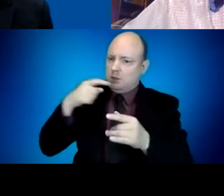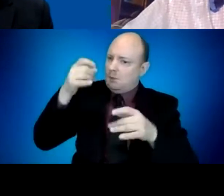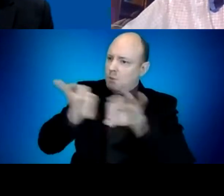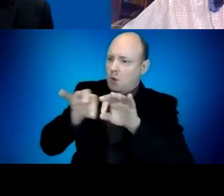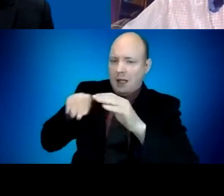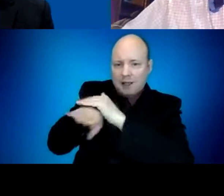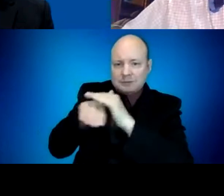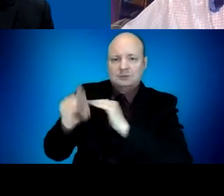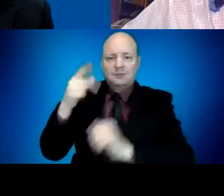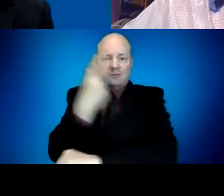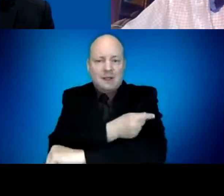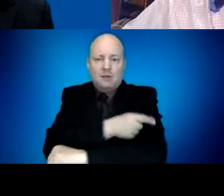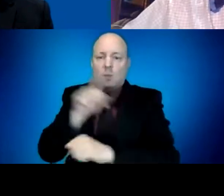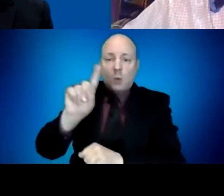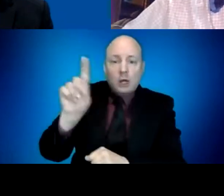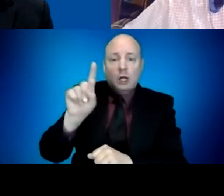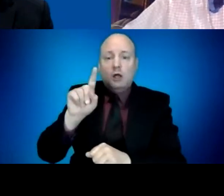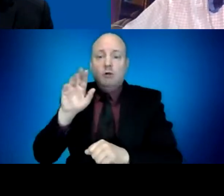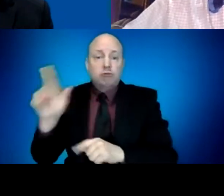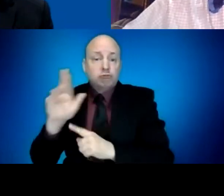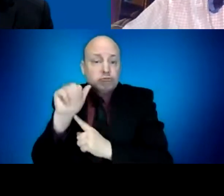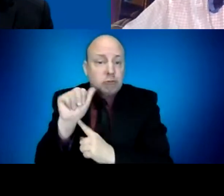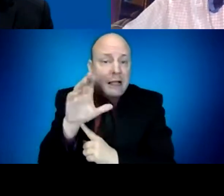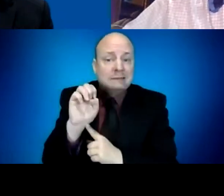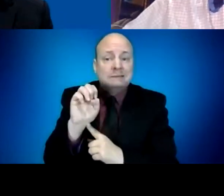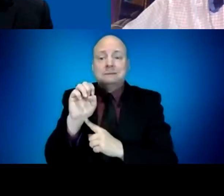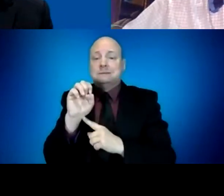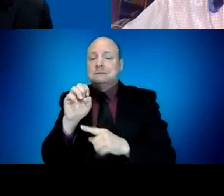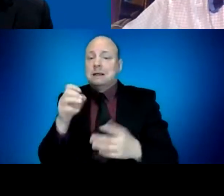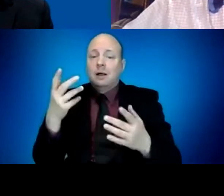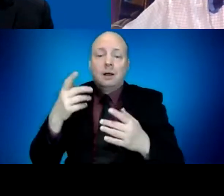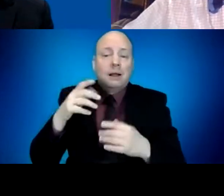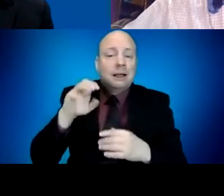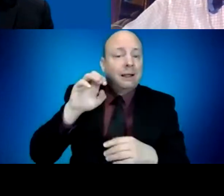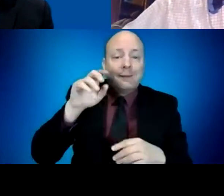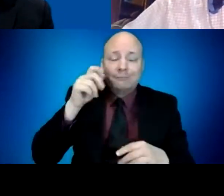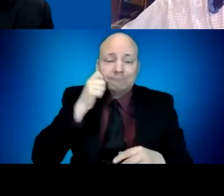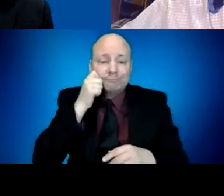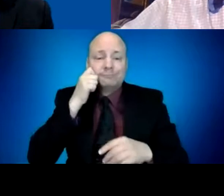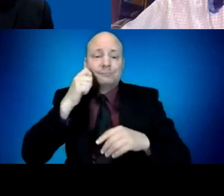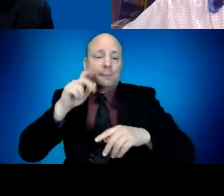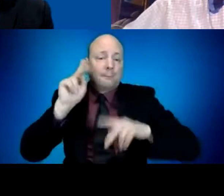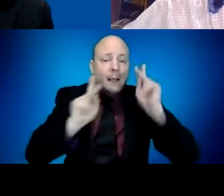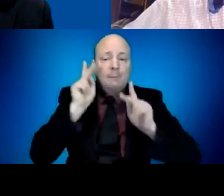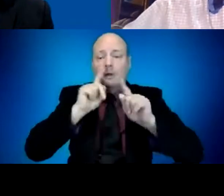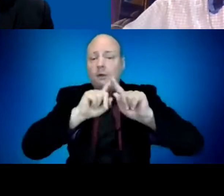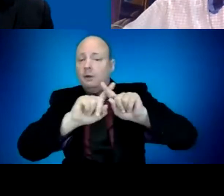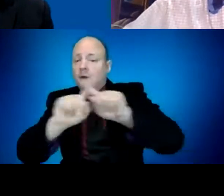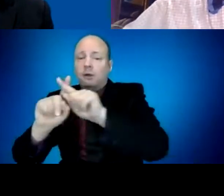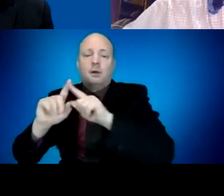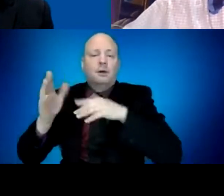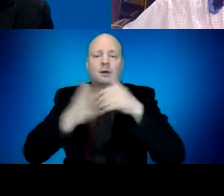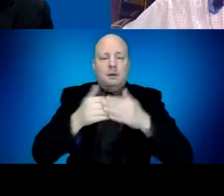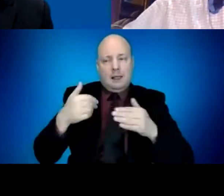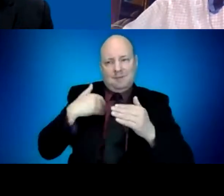getting as thoroughly into those populations as we do in other populations. I guess I would add to that if we find